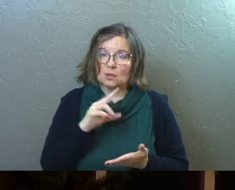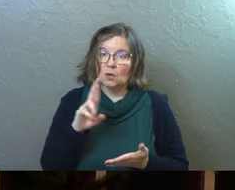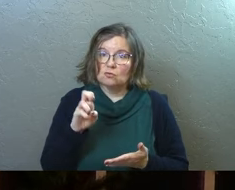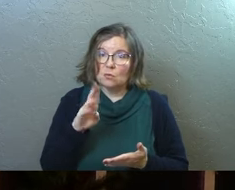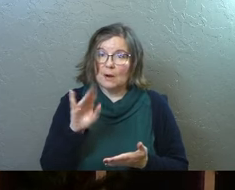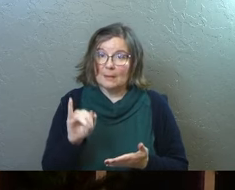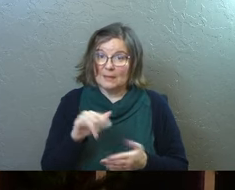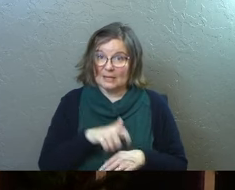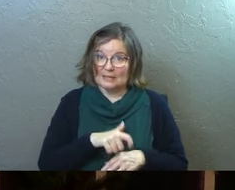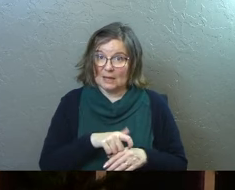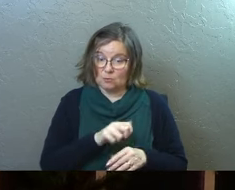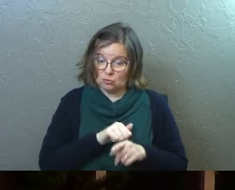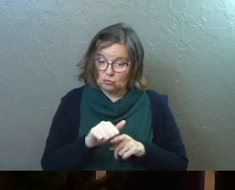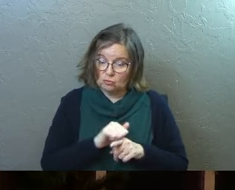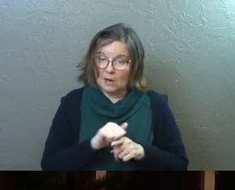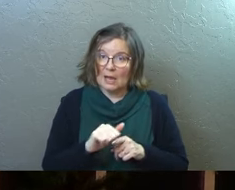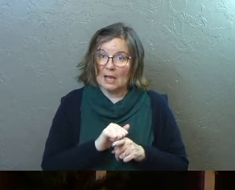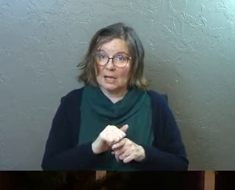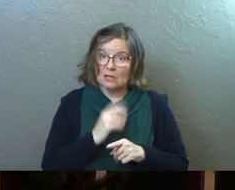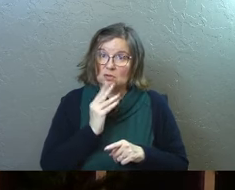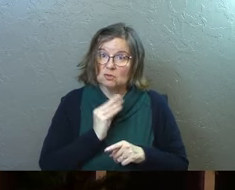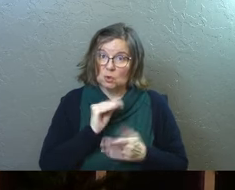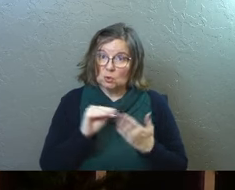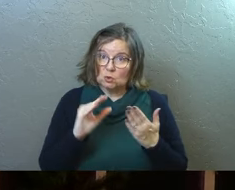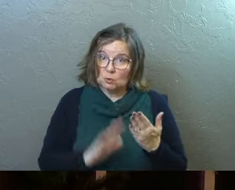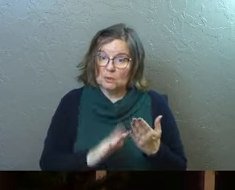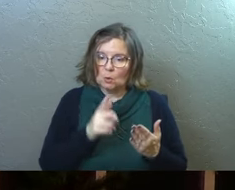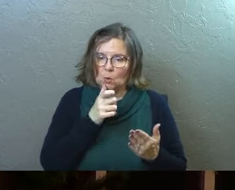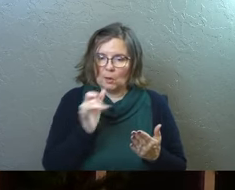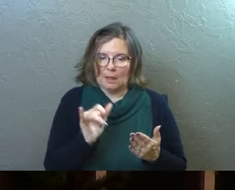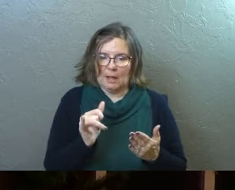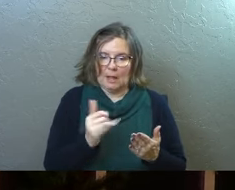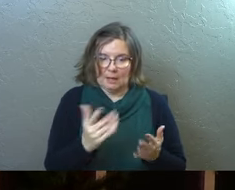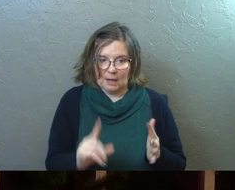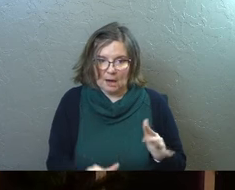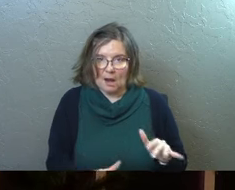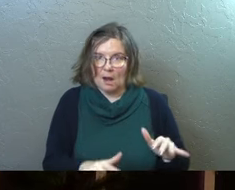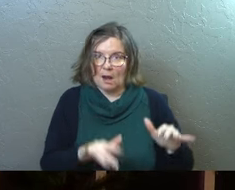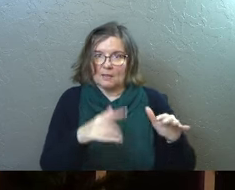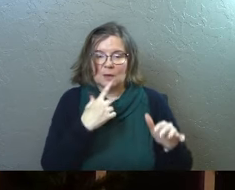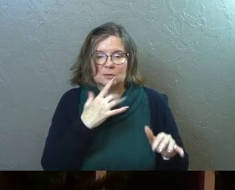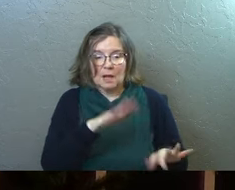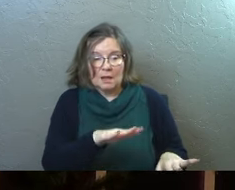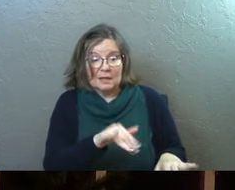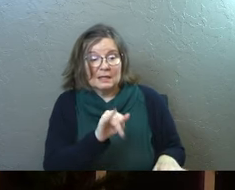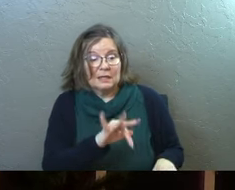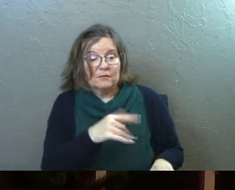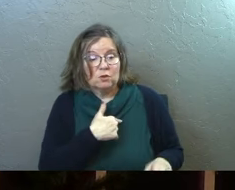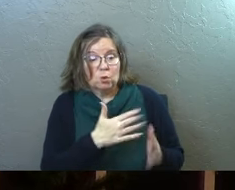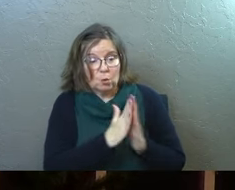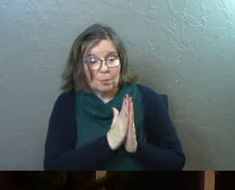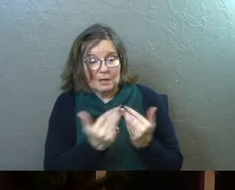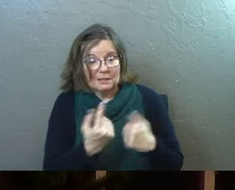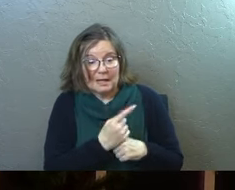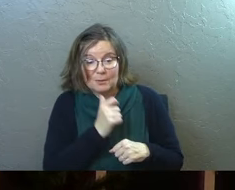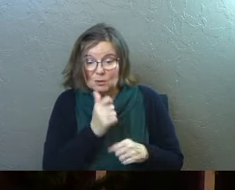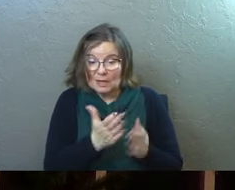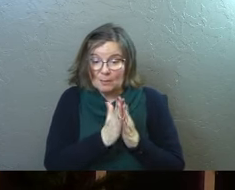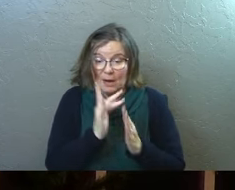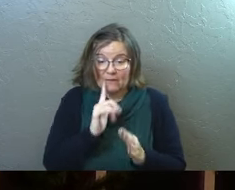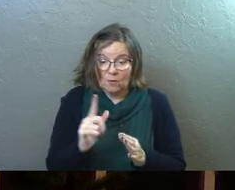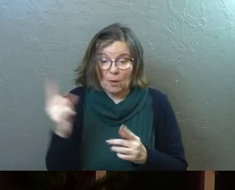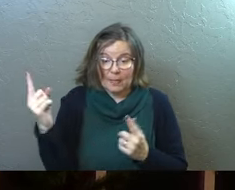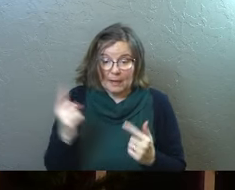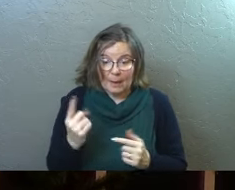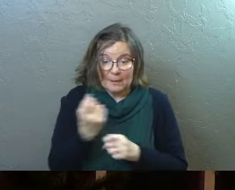rabbis at that time when they were training up little Jewish students, you know, who were like coming up in the faith, they would say, if you've prayed today, but you didn't